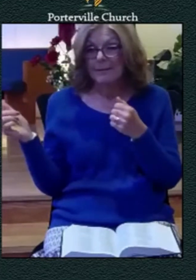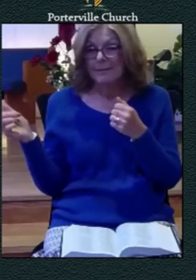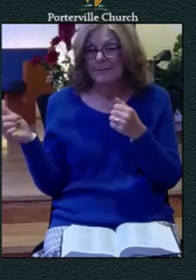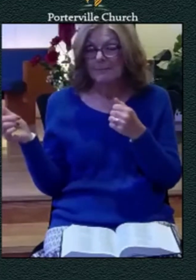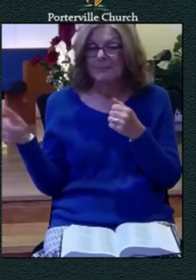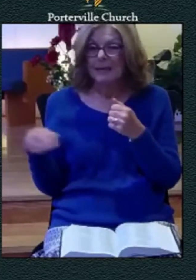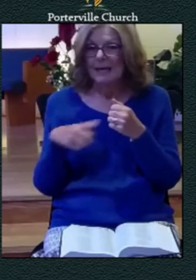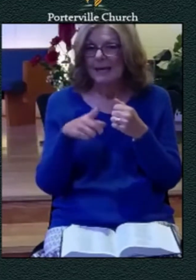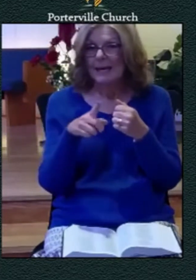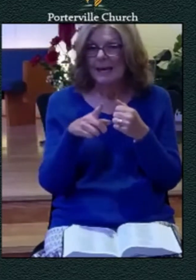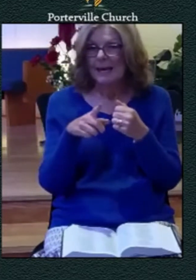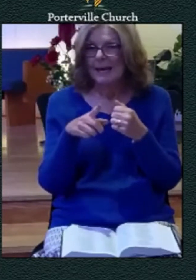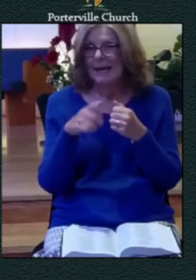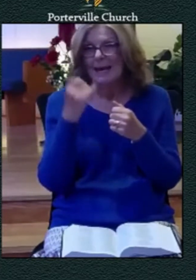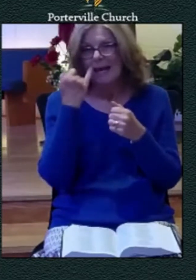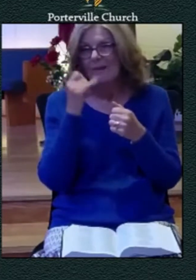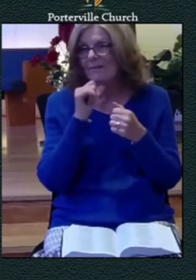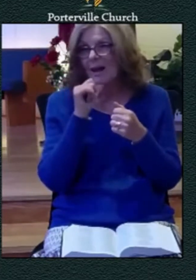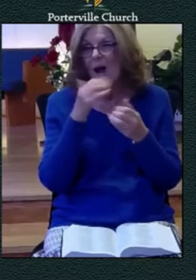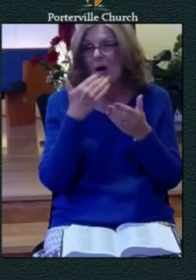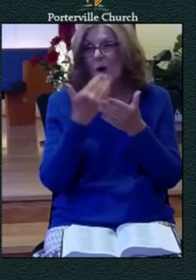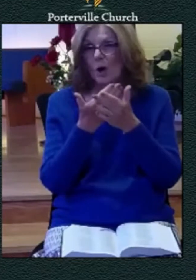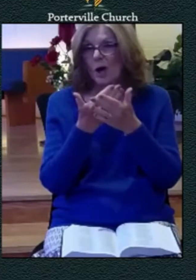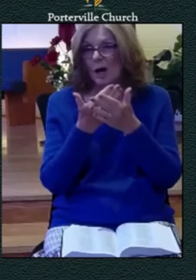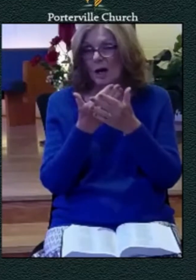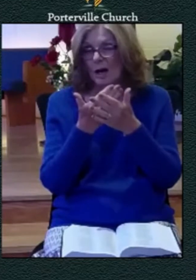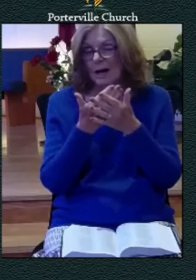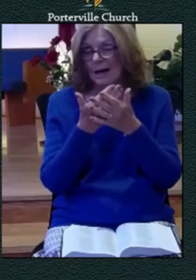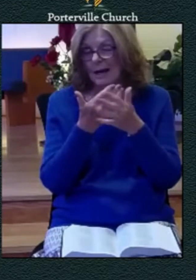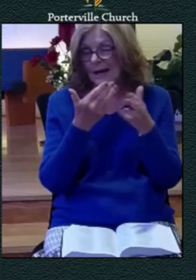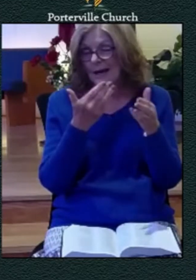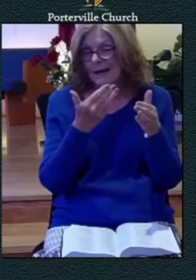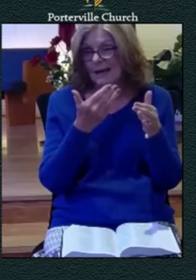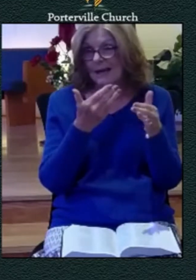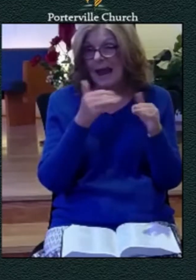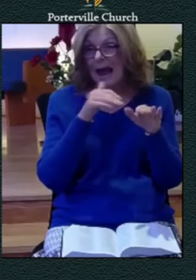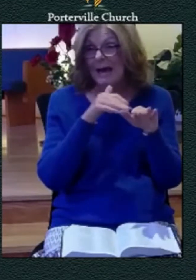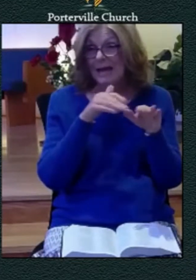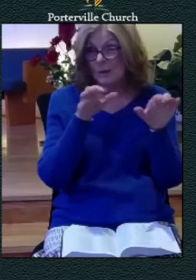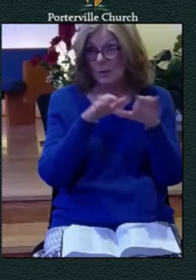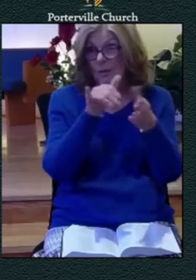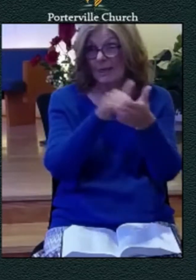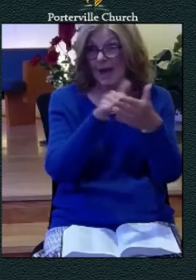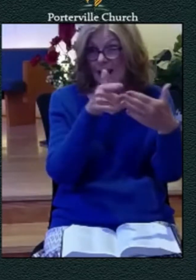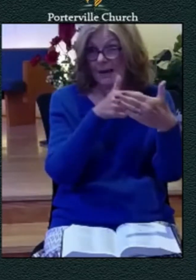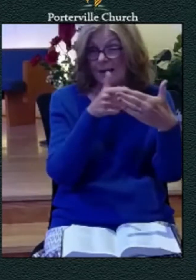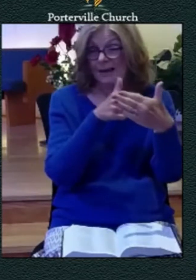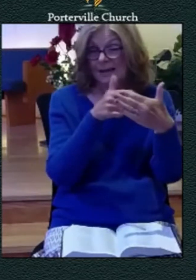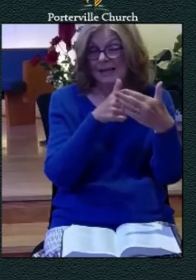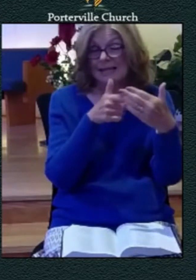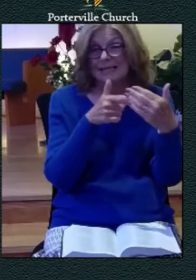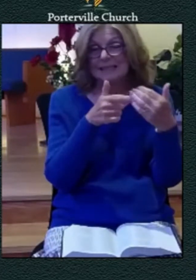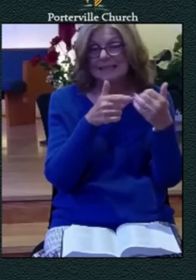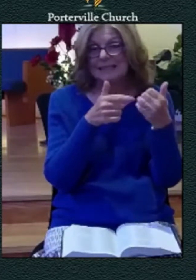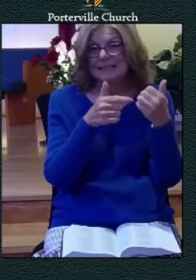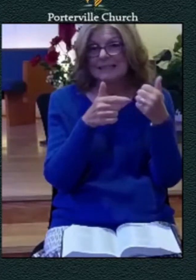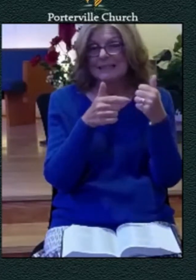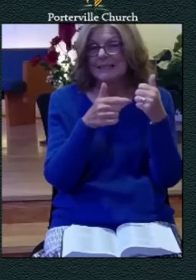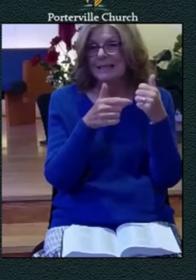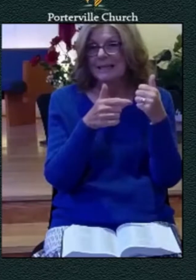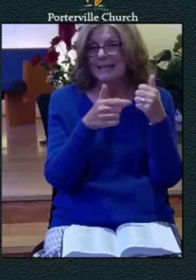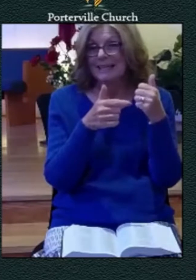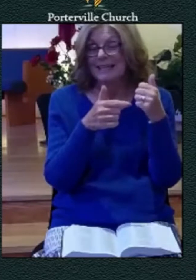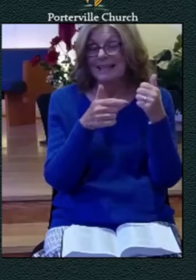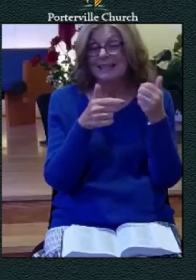if you're not really good at it there's there's there's places that are liable under real stress and pressure to break or give